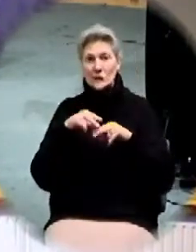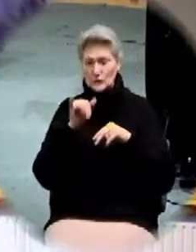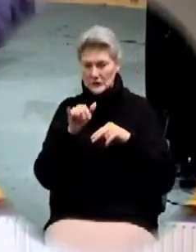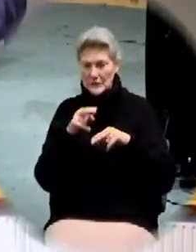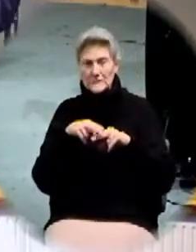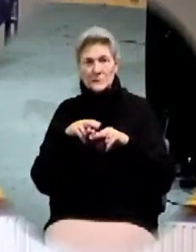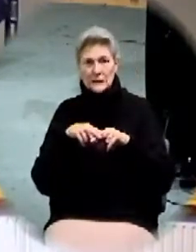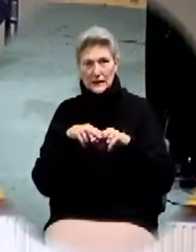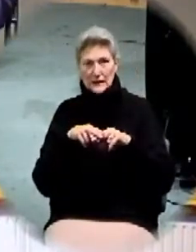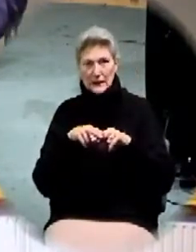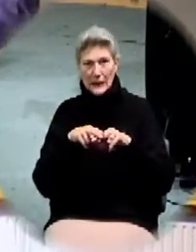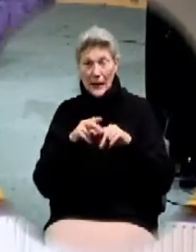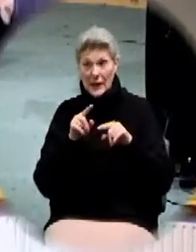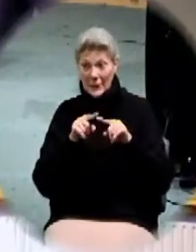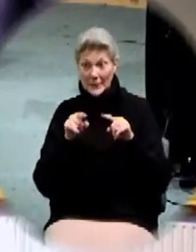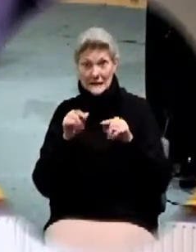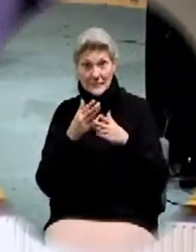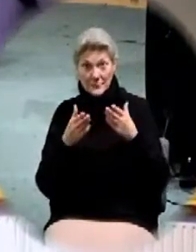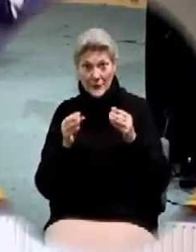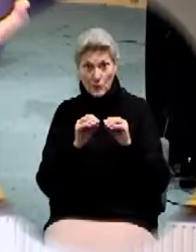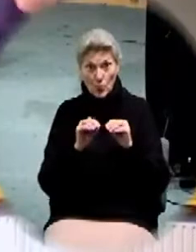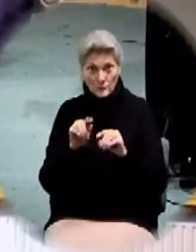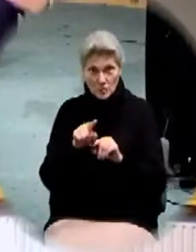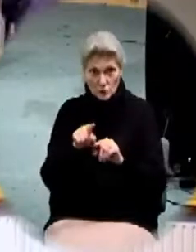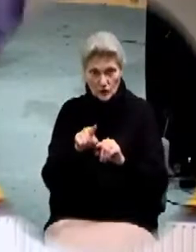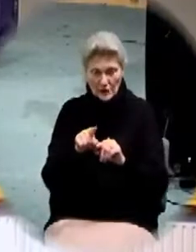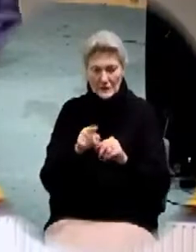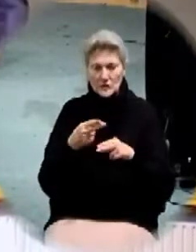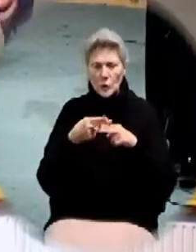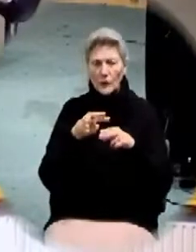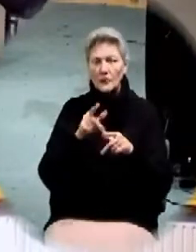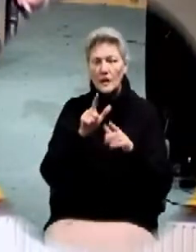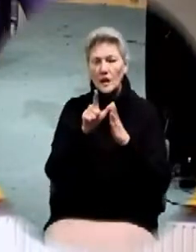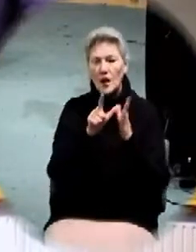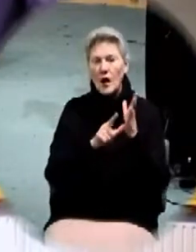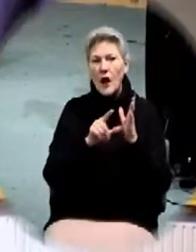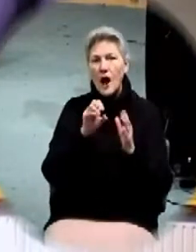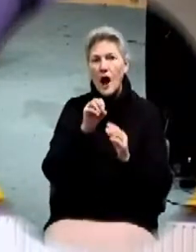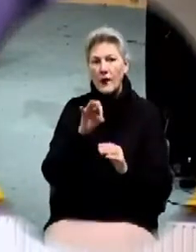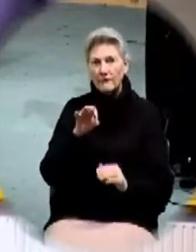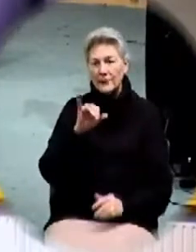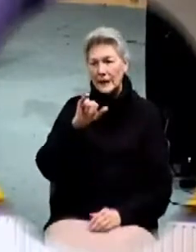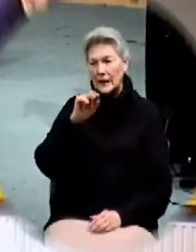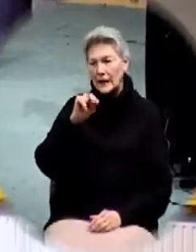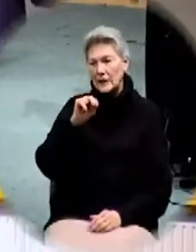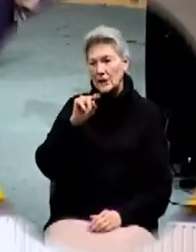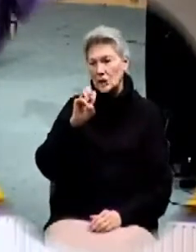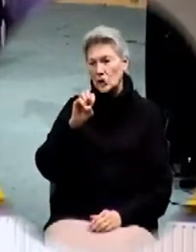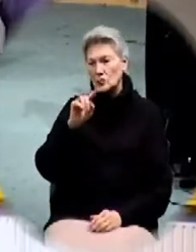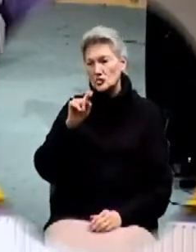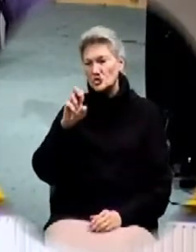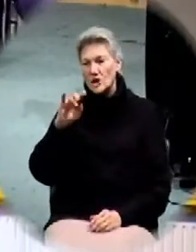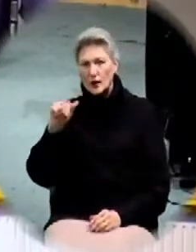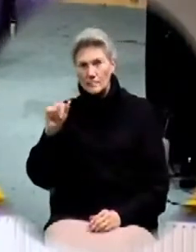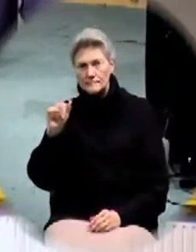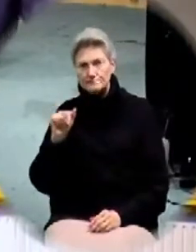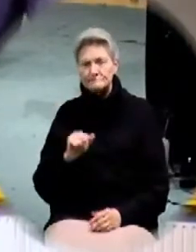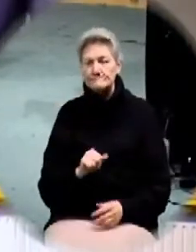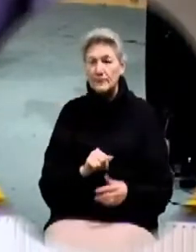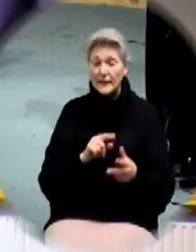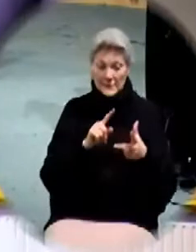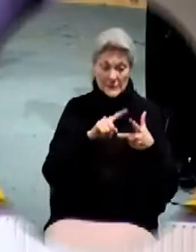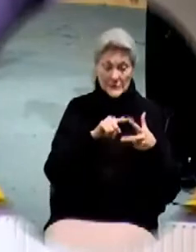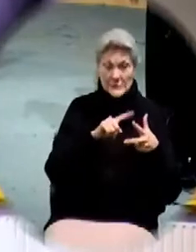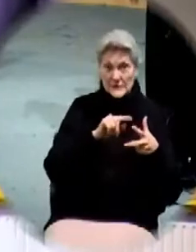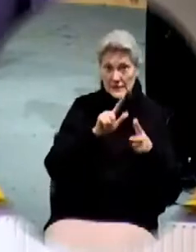law of inertia. The second law is a little bit more difficult. And fortunately, I'm not going to even talk about that one. Here it is. So I